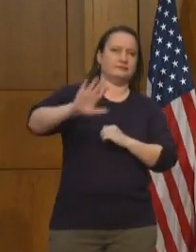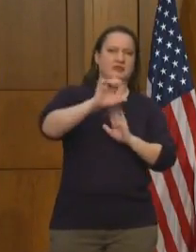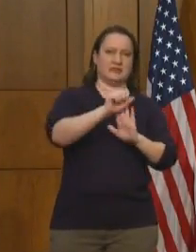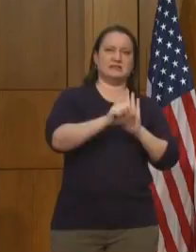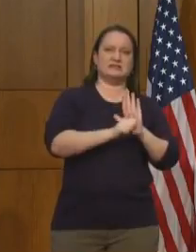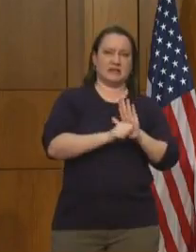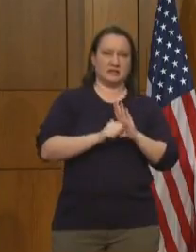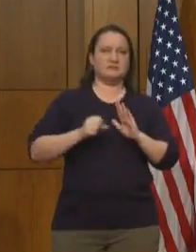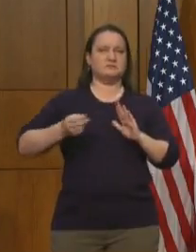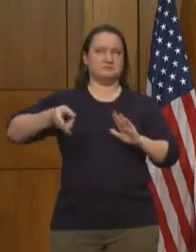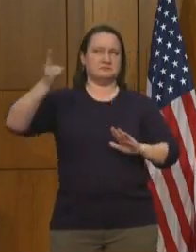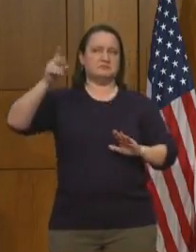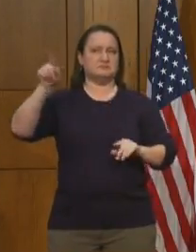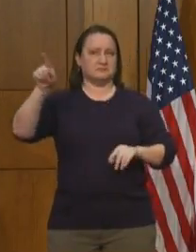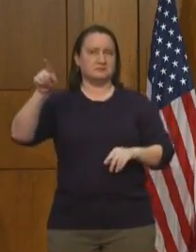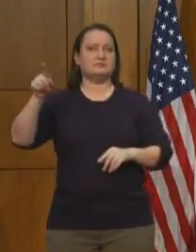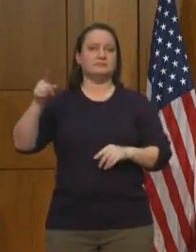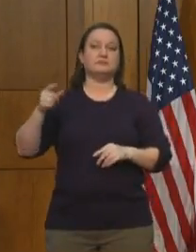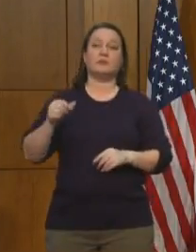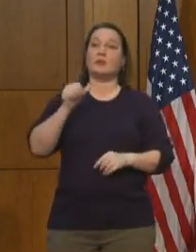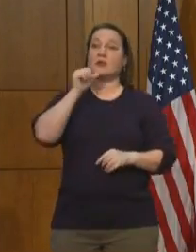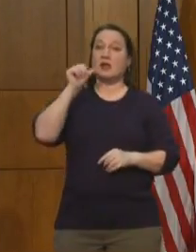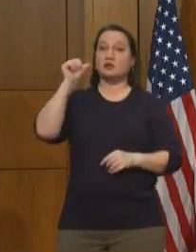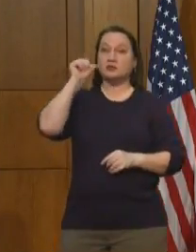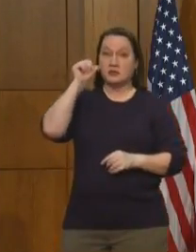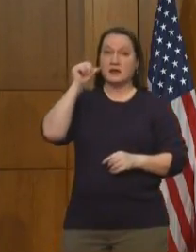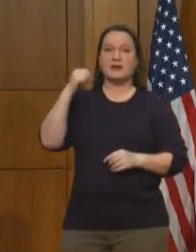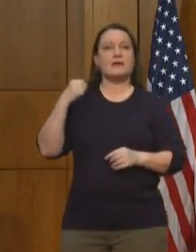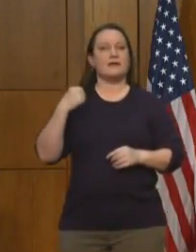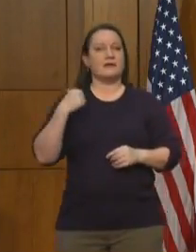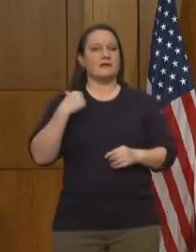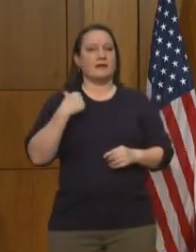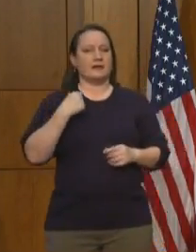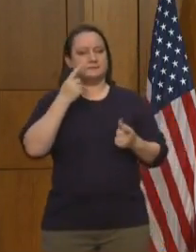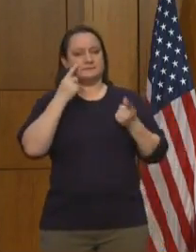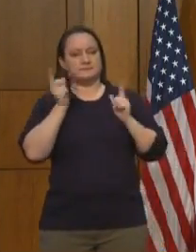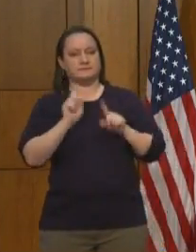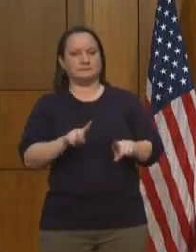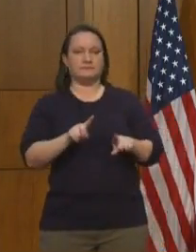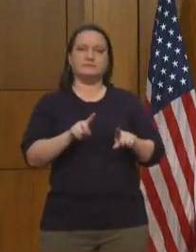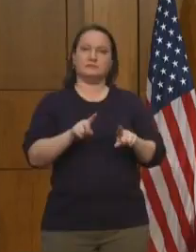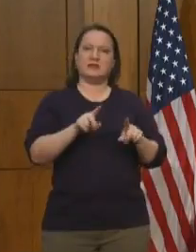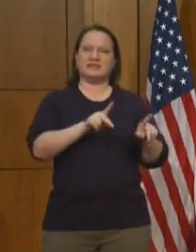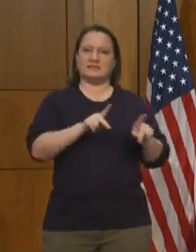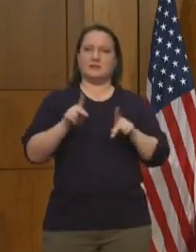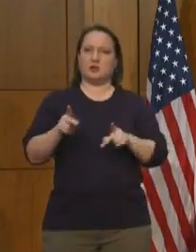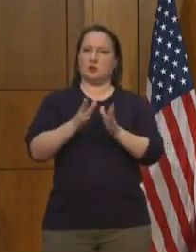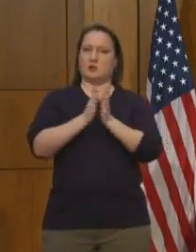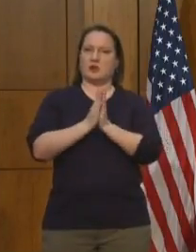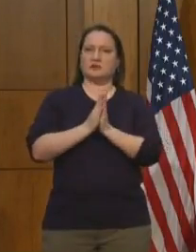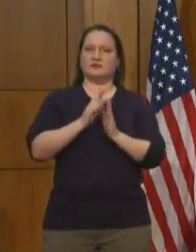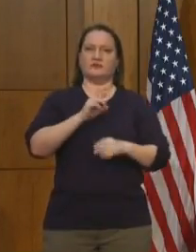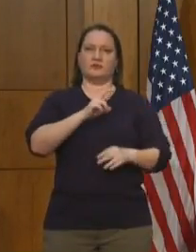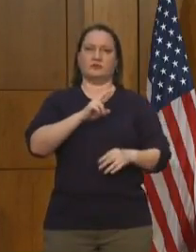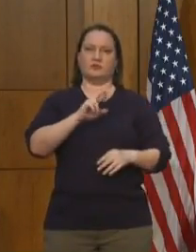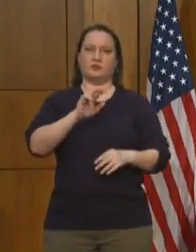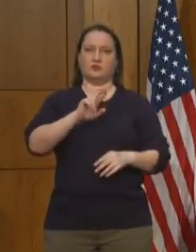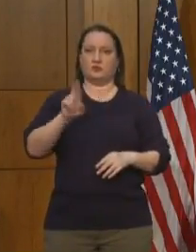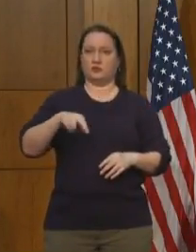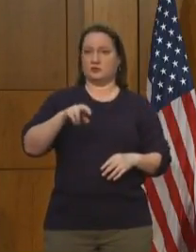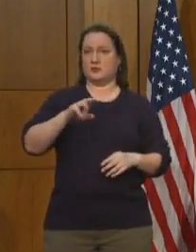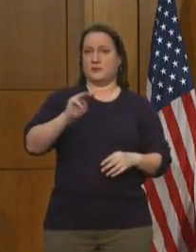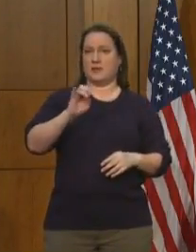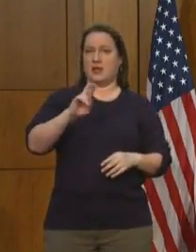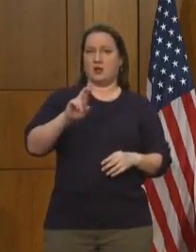Yesterday, I granted a similar request from Richmond Mayor LeVar Stoney and the